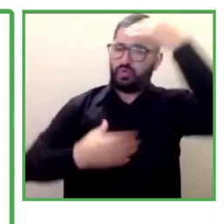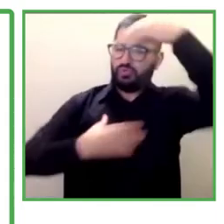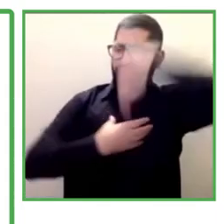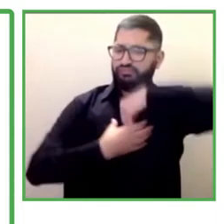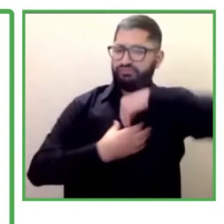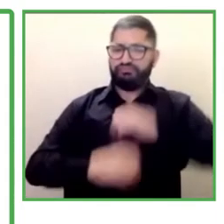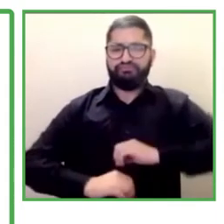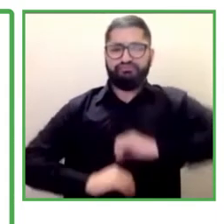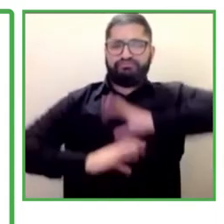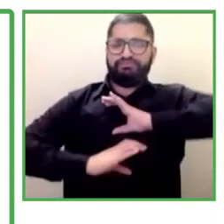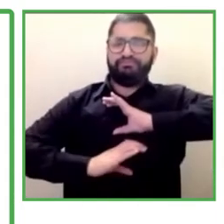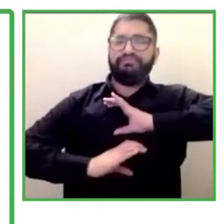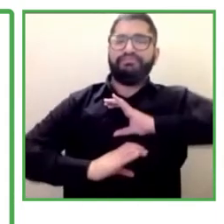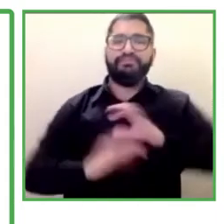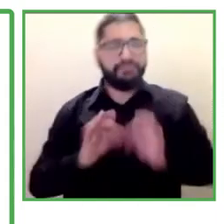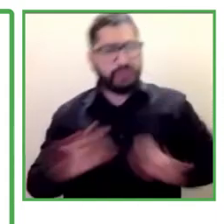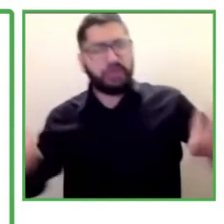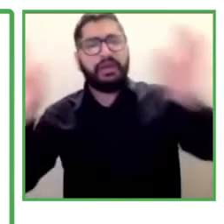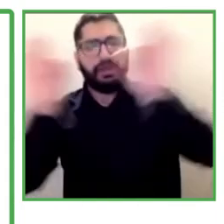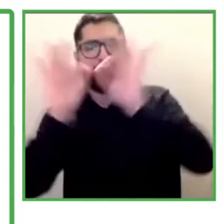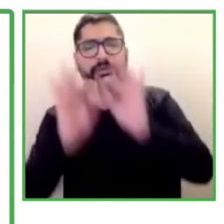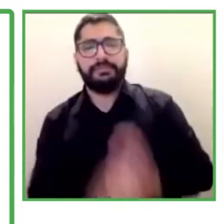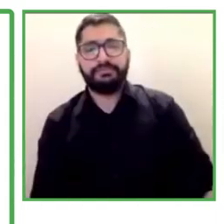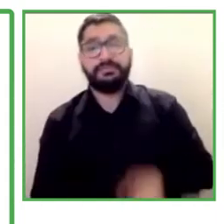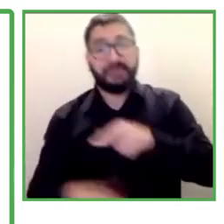So that's our challenges. Thank you.